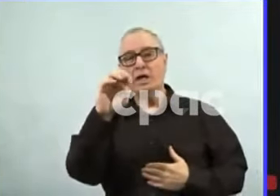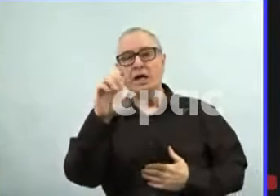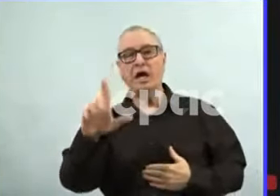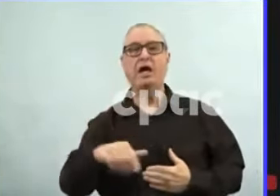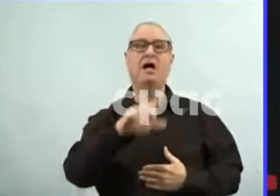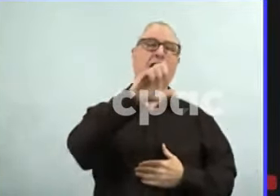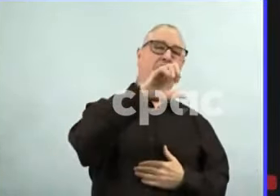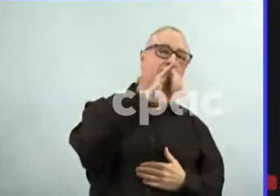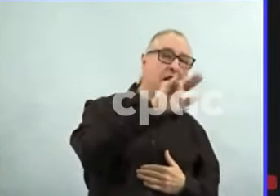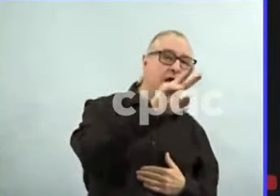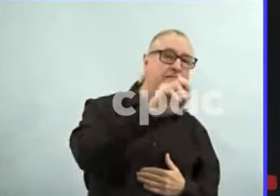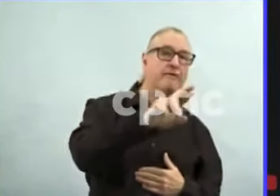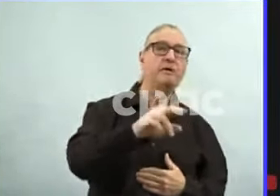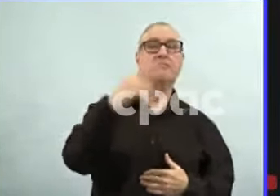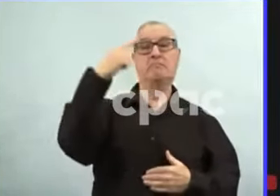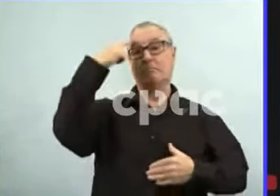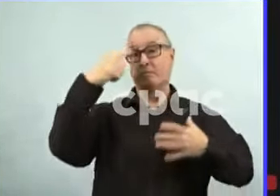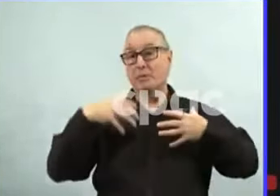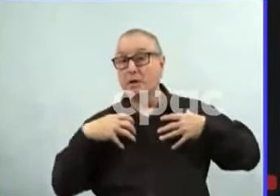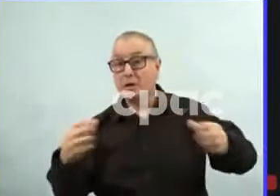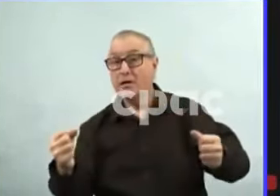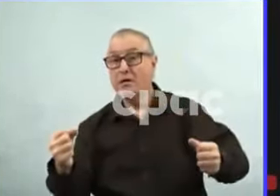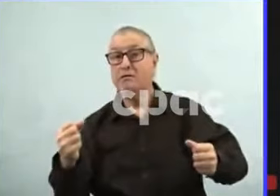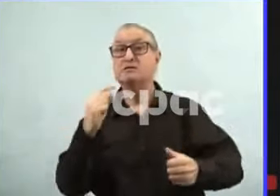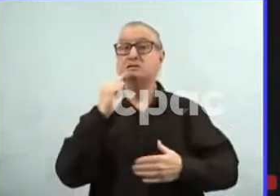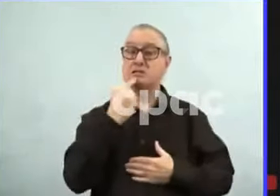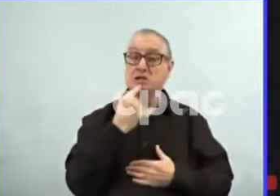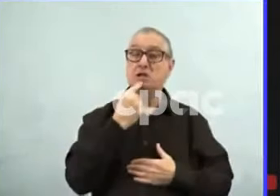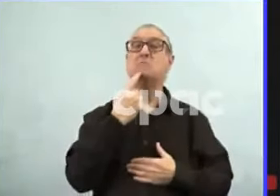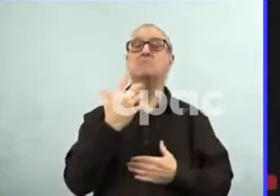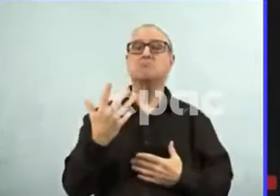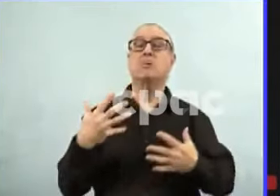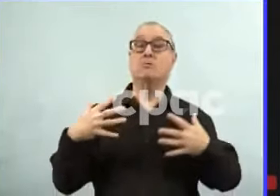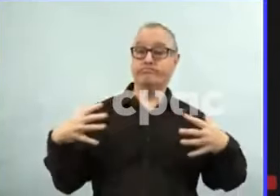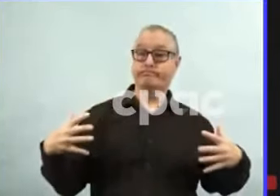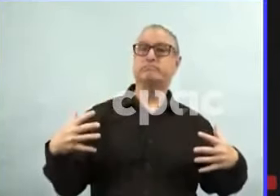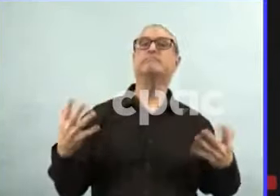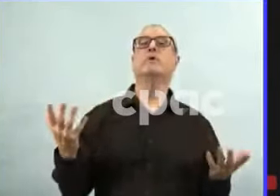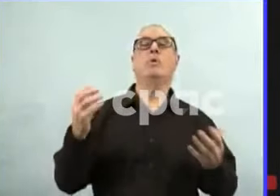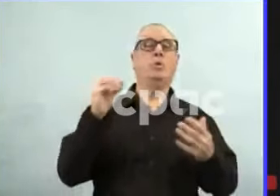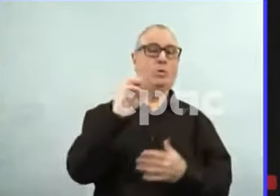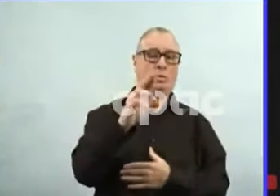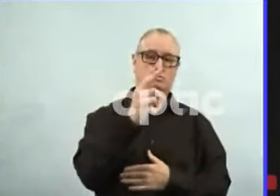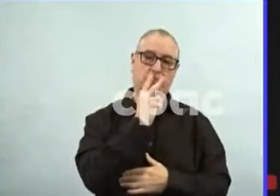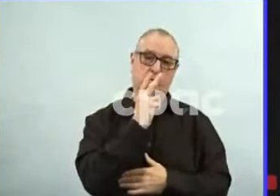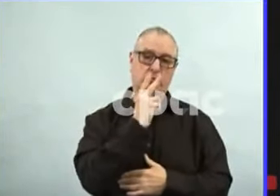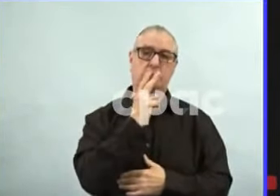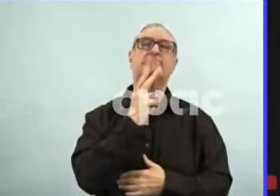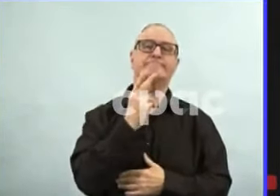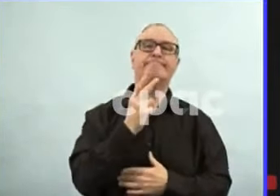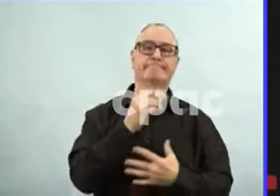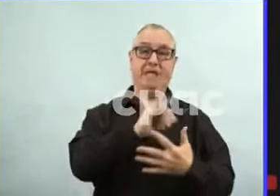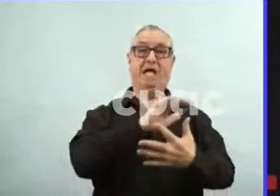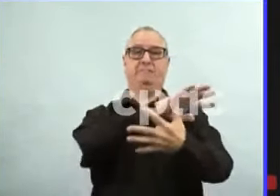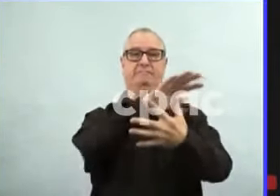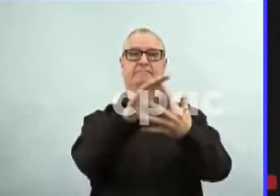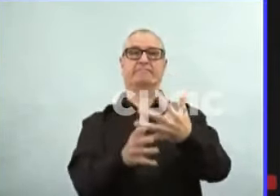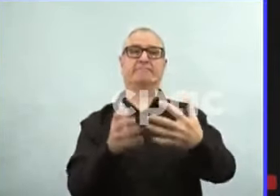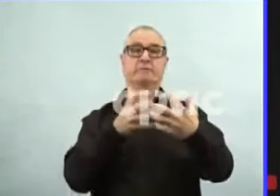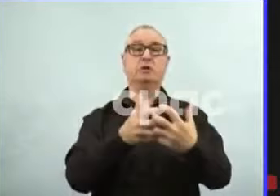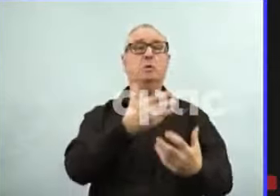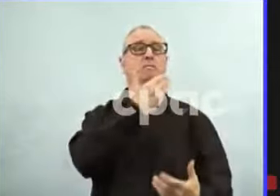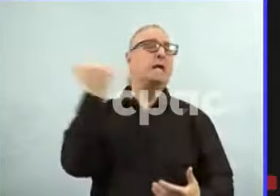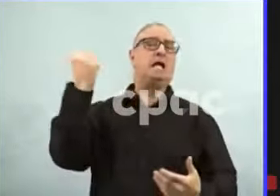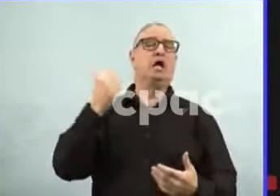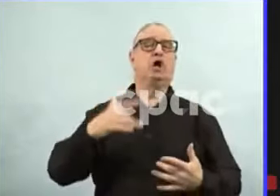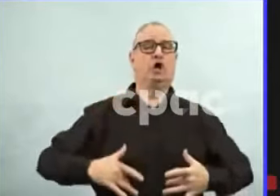disorders, or you are obese or you are a smoker. Again, early testing is key as treatment must begin within